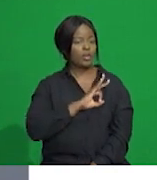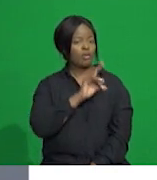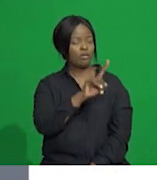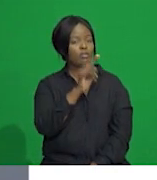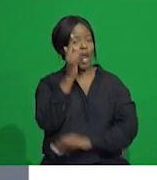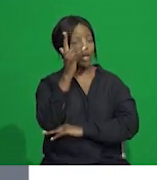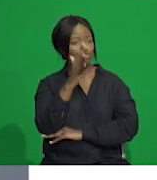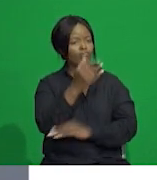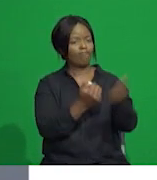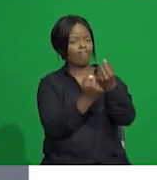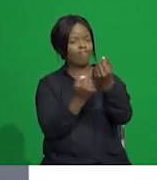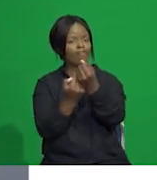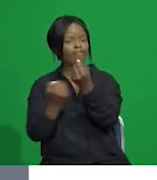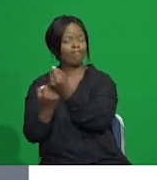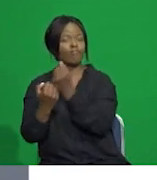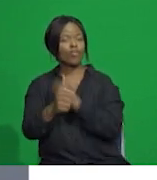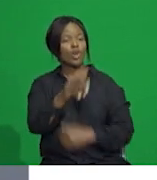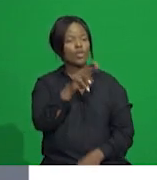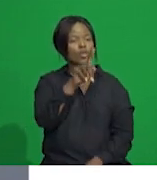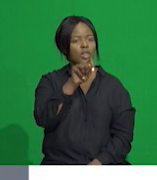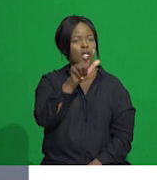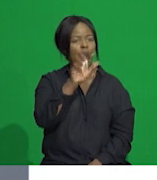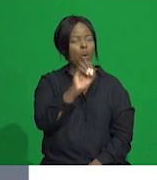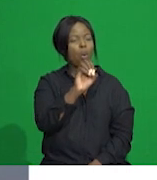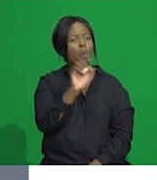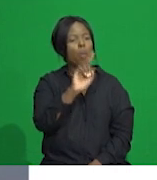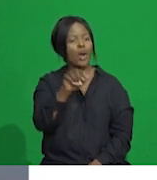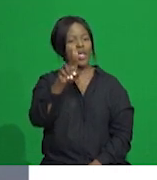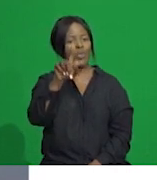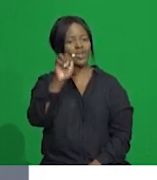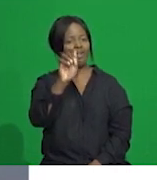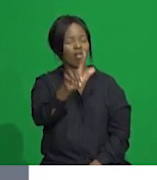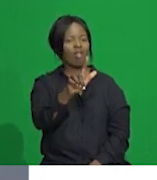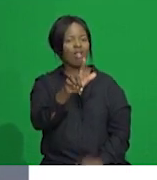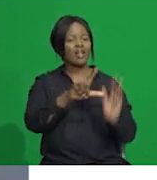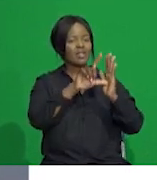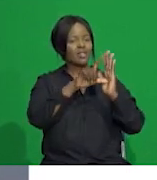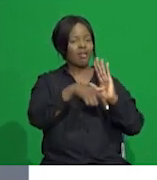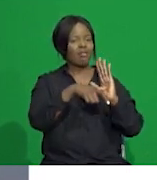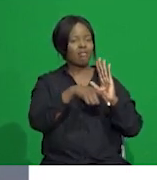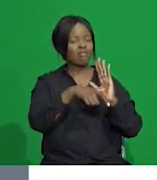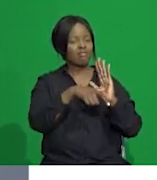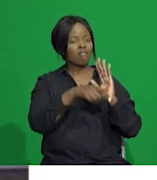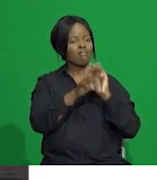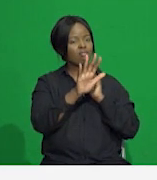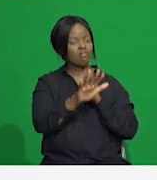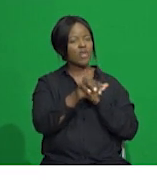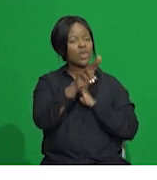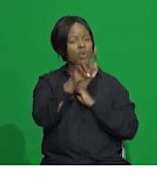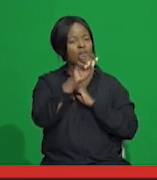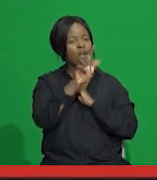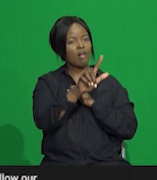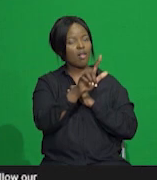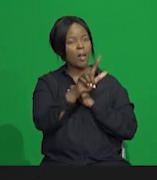and transformation, the UTLO established the UTEL and Instructional Design Teams. UTEL and